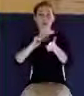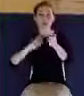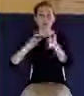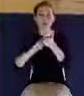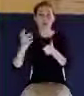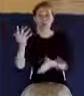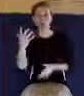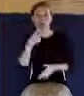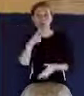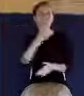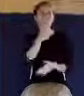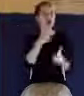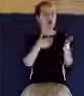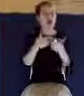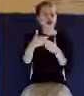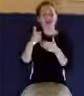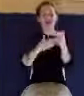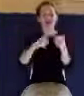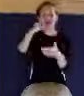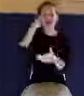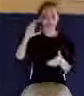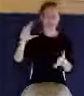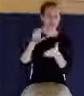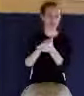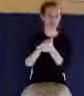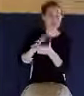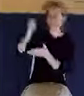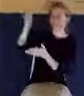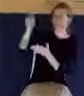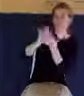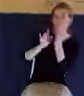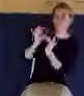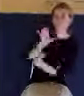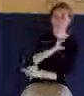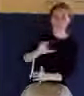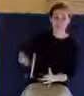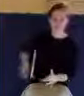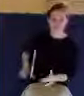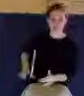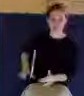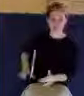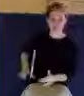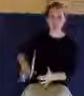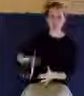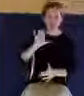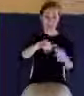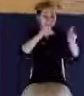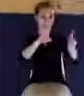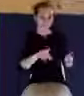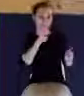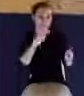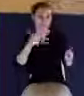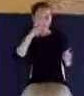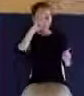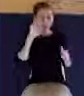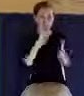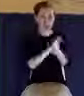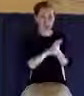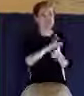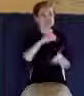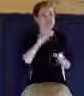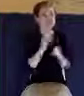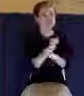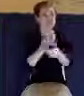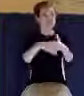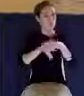Christ is born of God. Look at the word believe there. That's not talking about just an intellectual knowledge or a